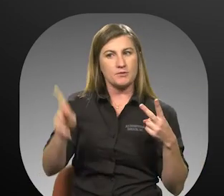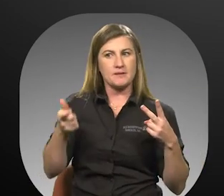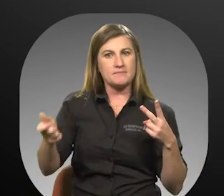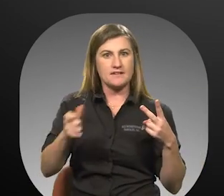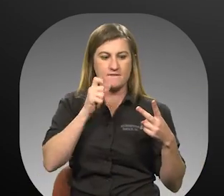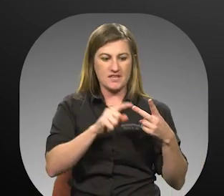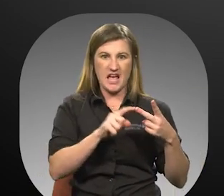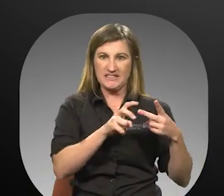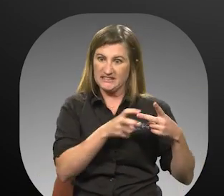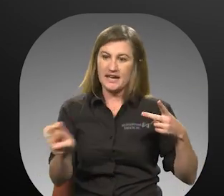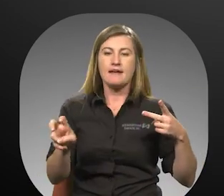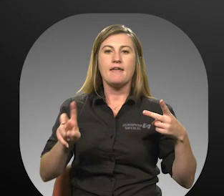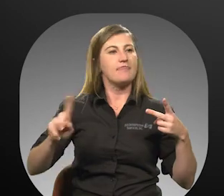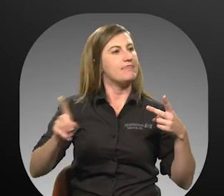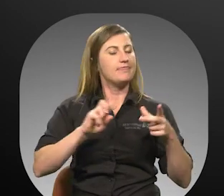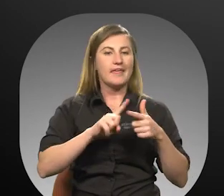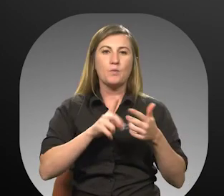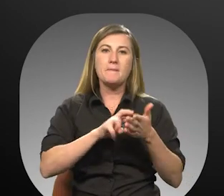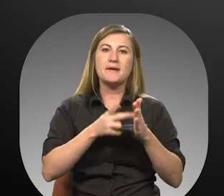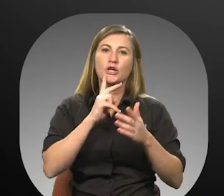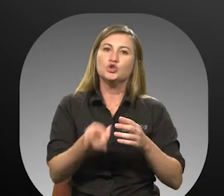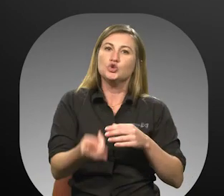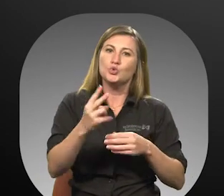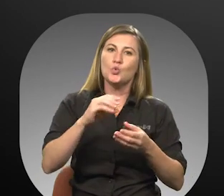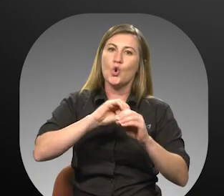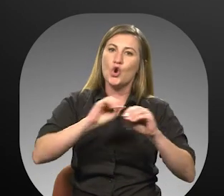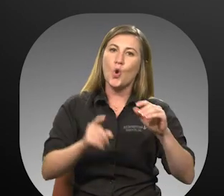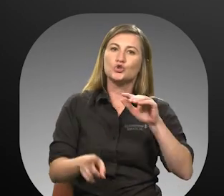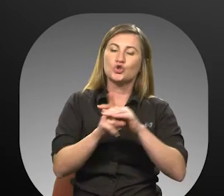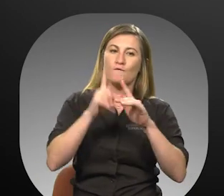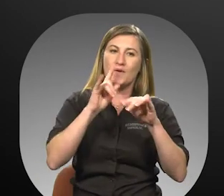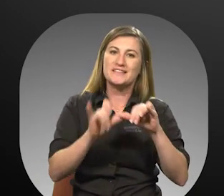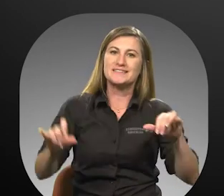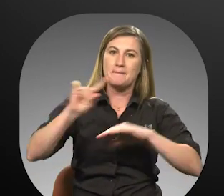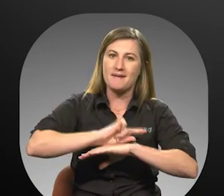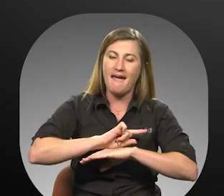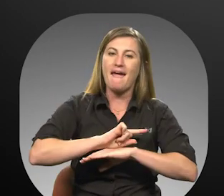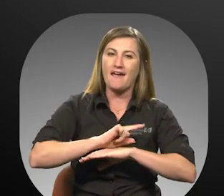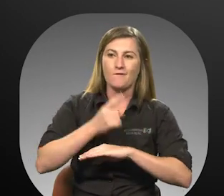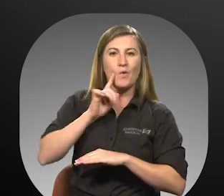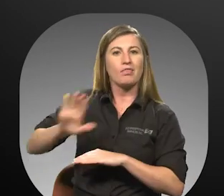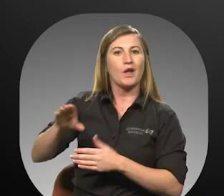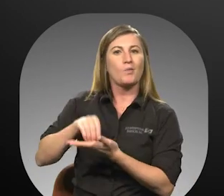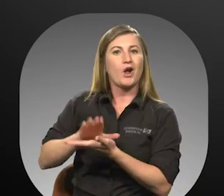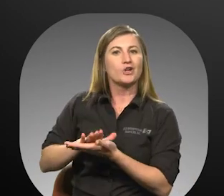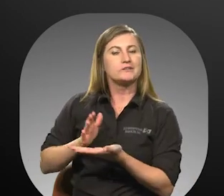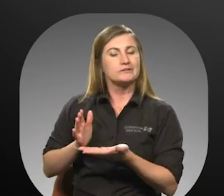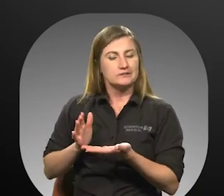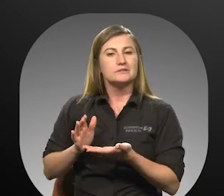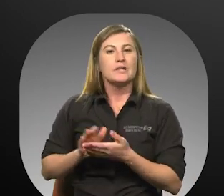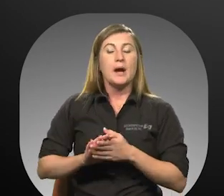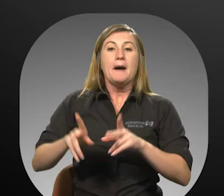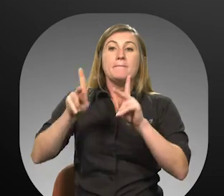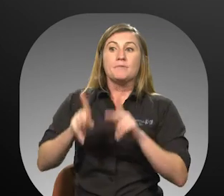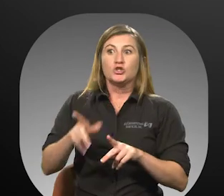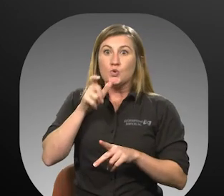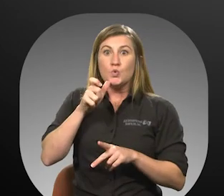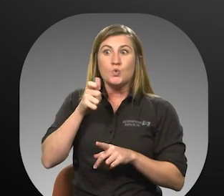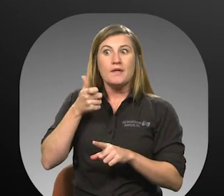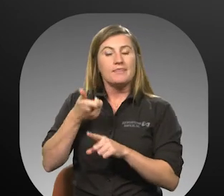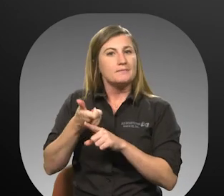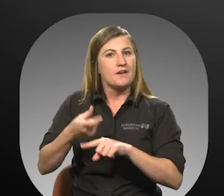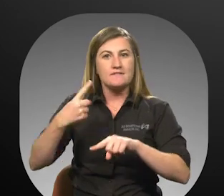and is a no-show, it will be counted as two no-shows for the same day on the individual's record. Persons who are